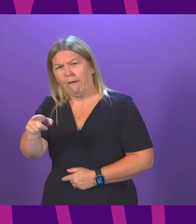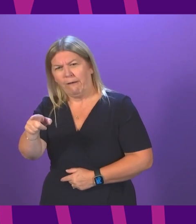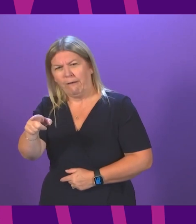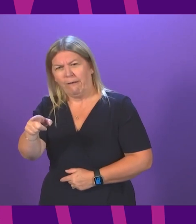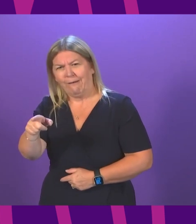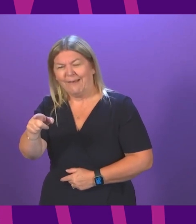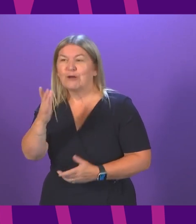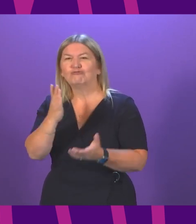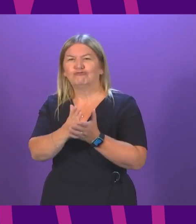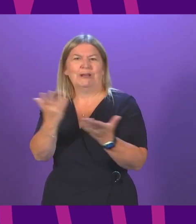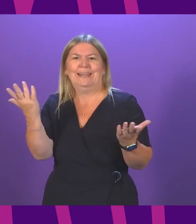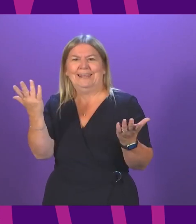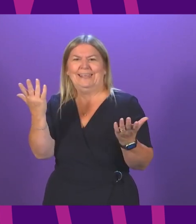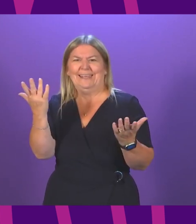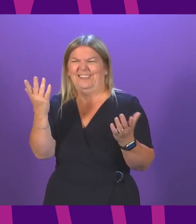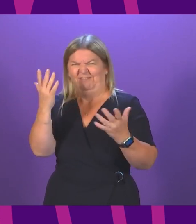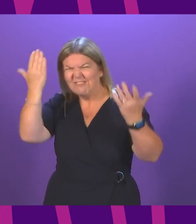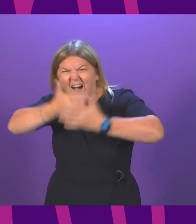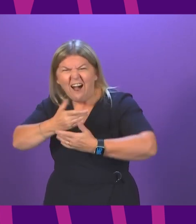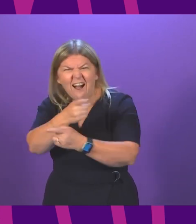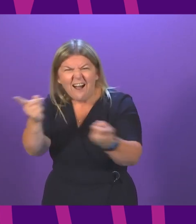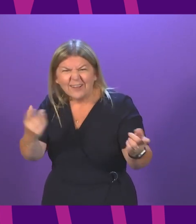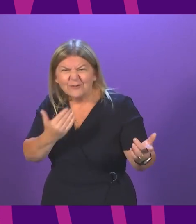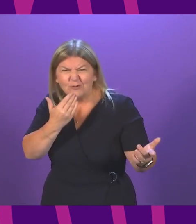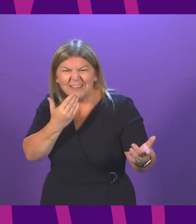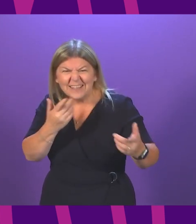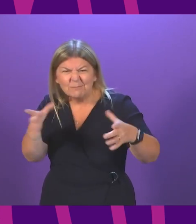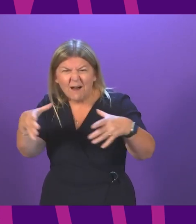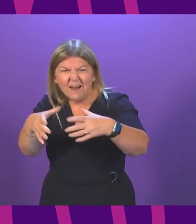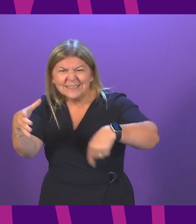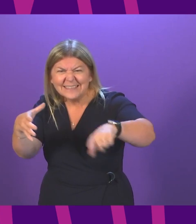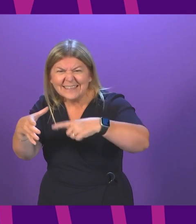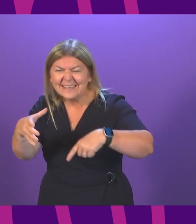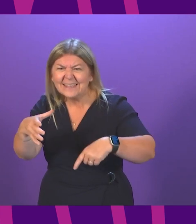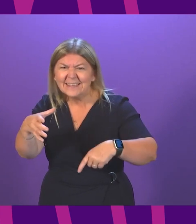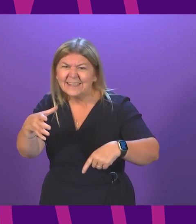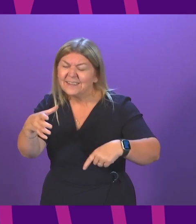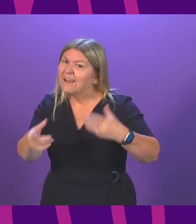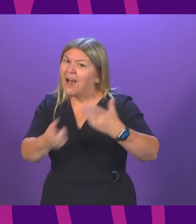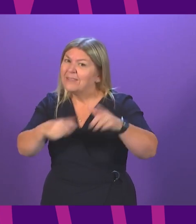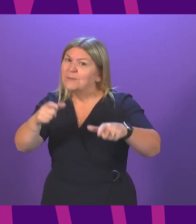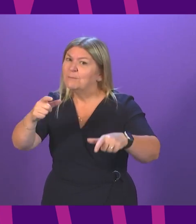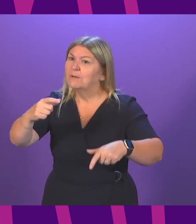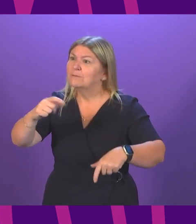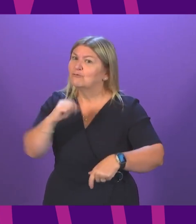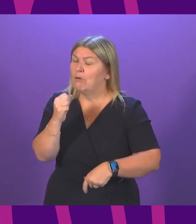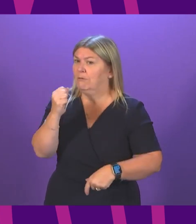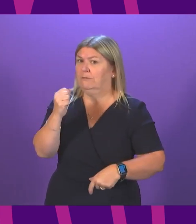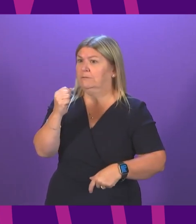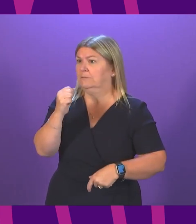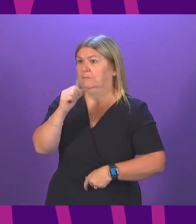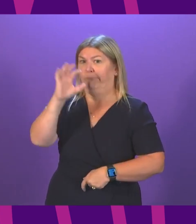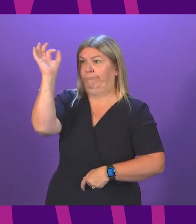the dark for the Greens. But they are not the only people in Scotland who have no idea how vaccine passports are going to work.